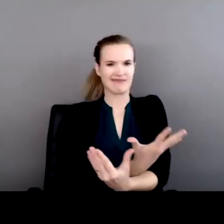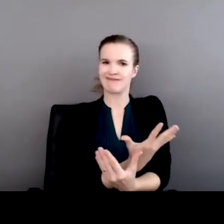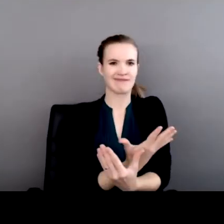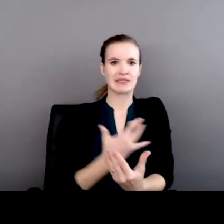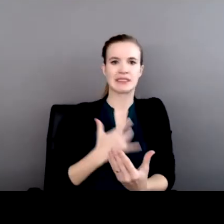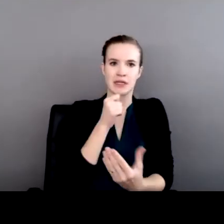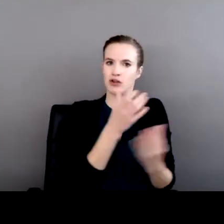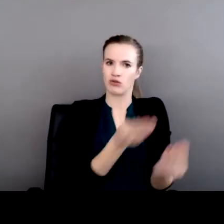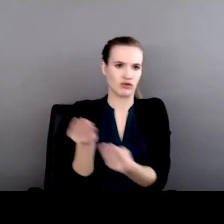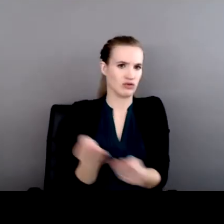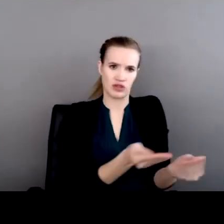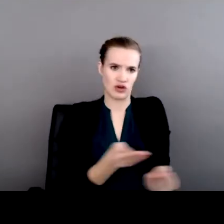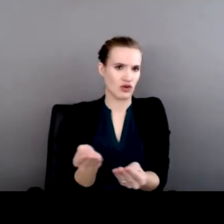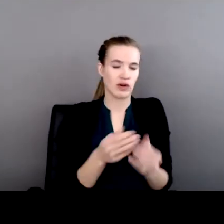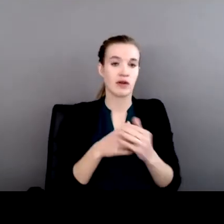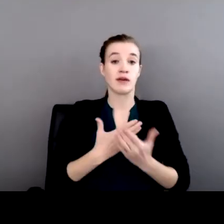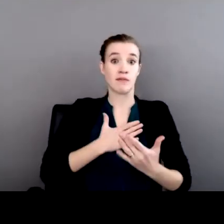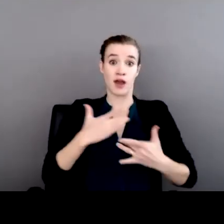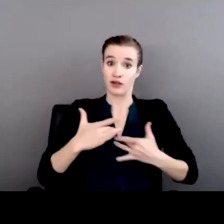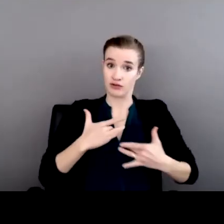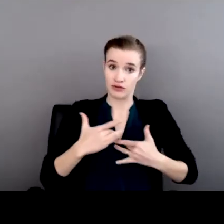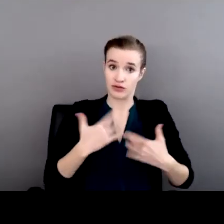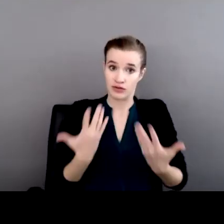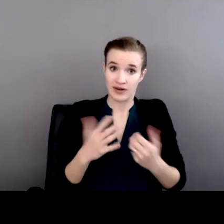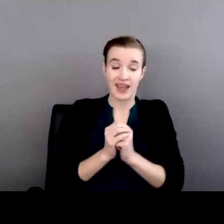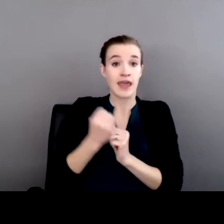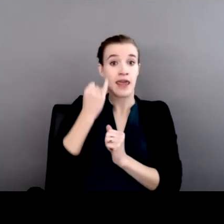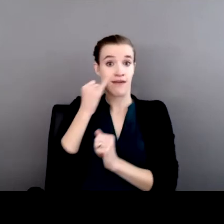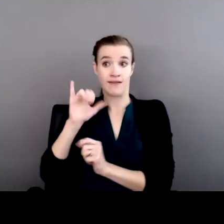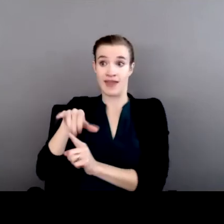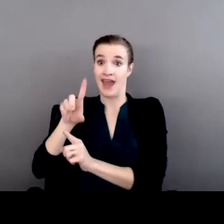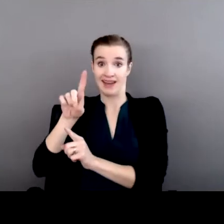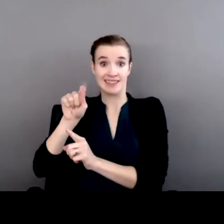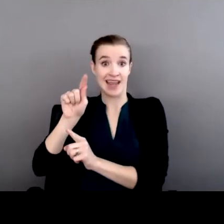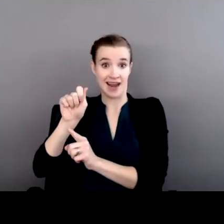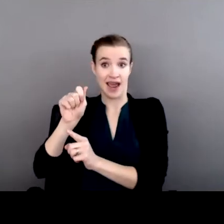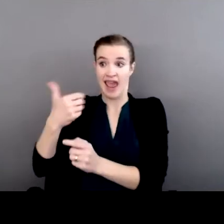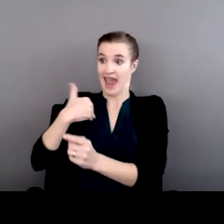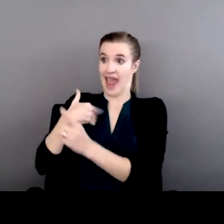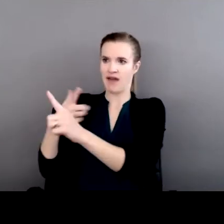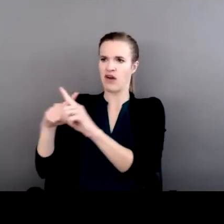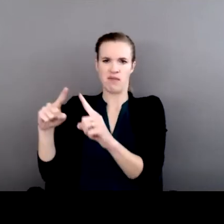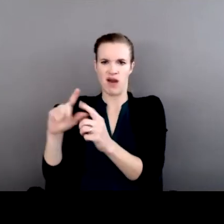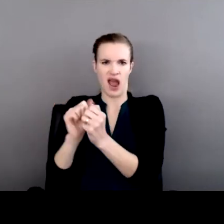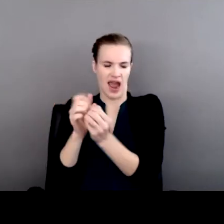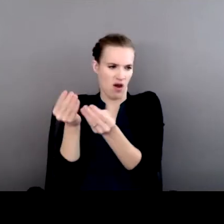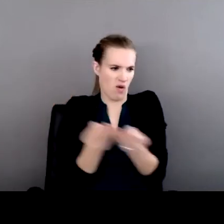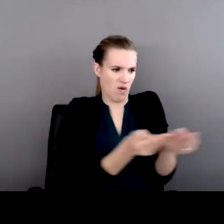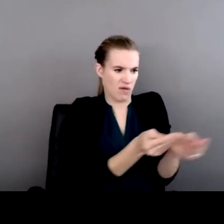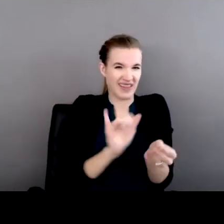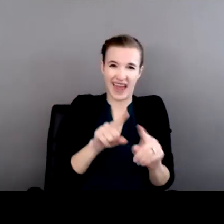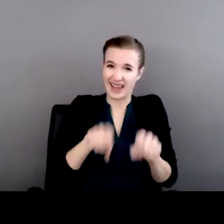so, I worry if the data will be fully reliable or how Savannah's Act or